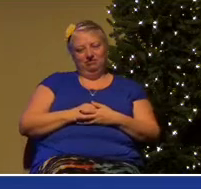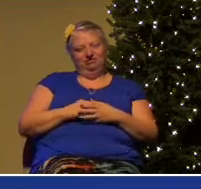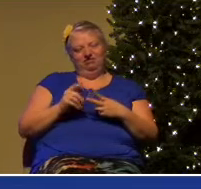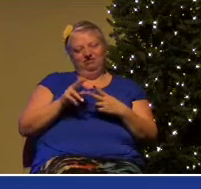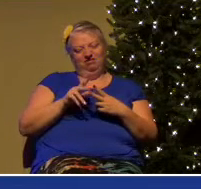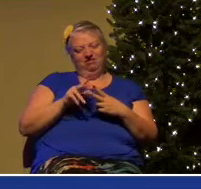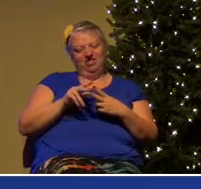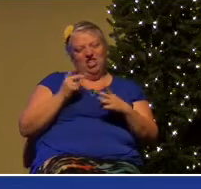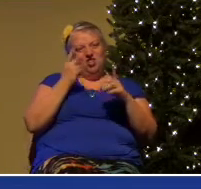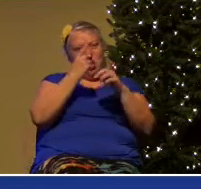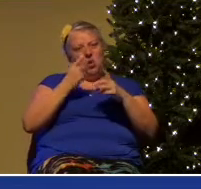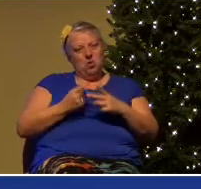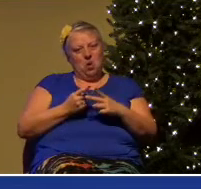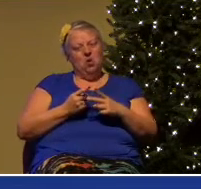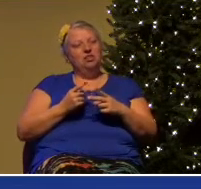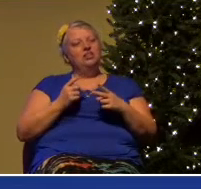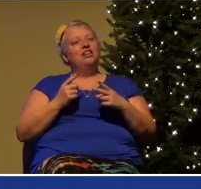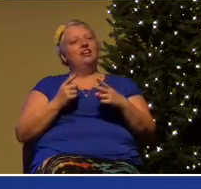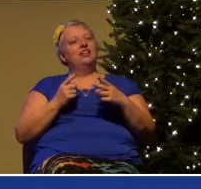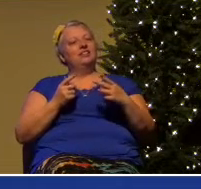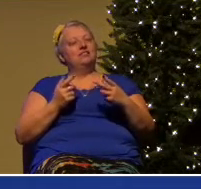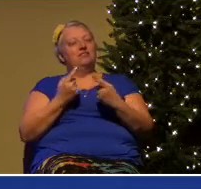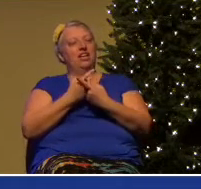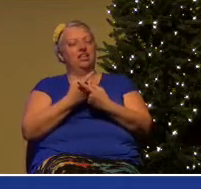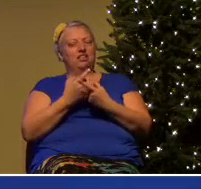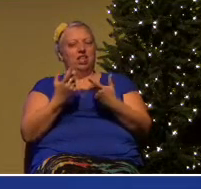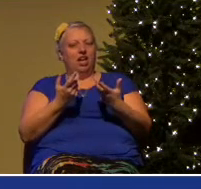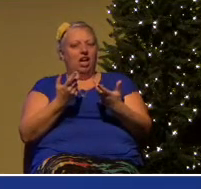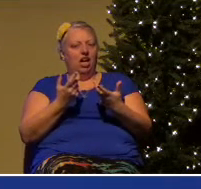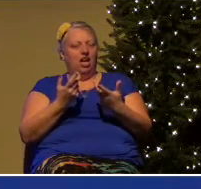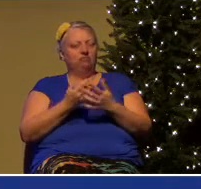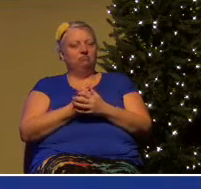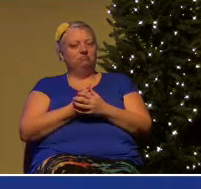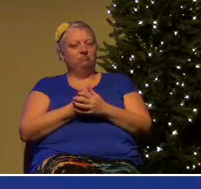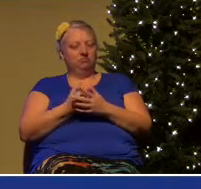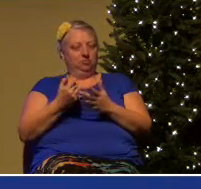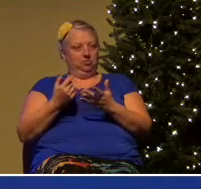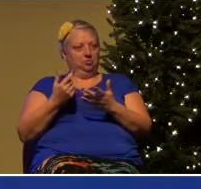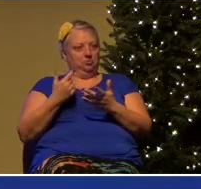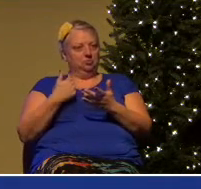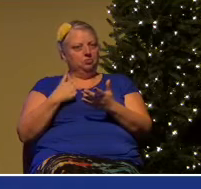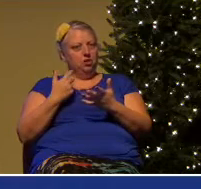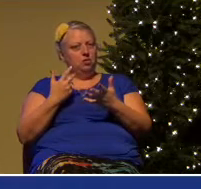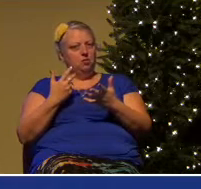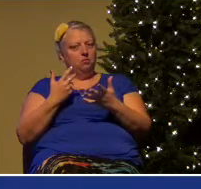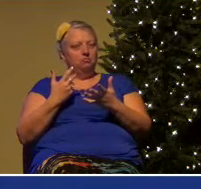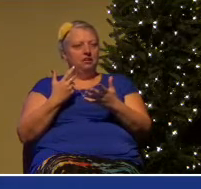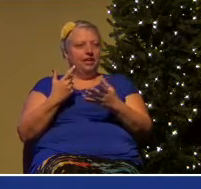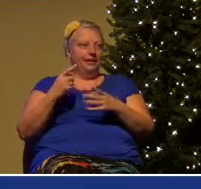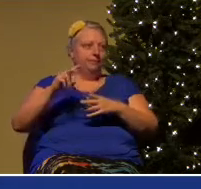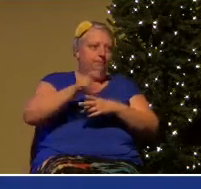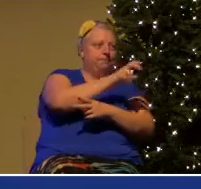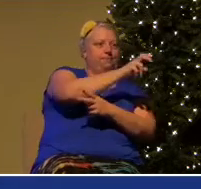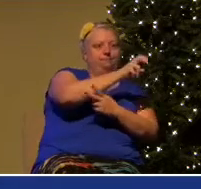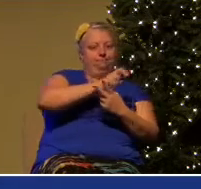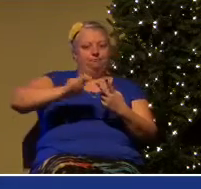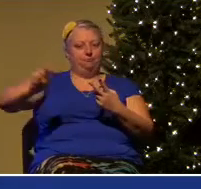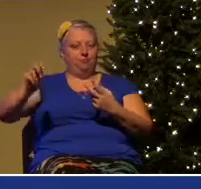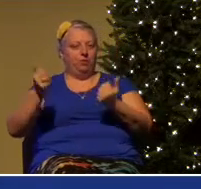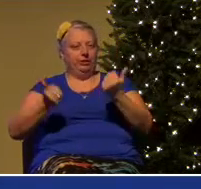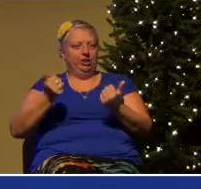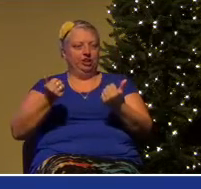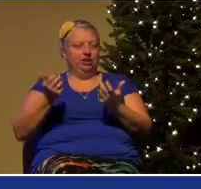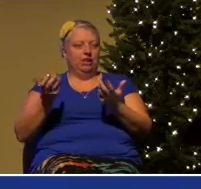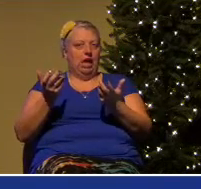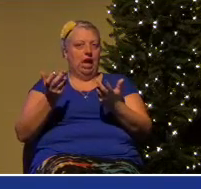but they are so at odds with each other and the temptation is to lean to one extreme or another. And so there are